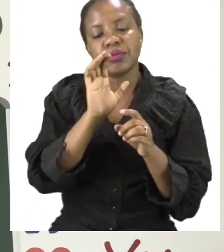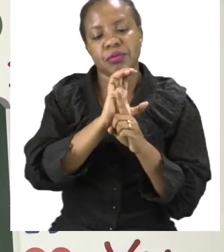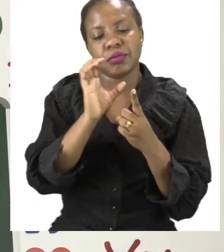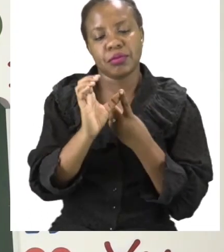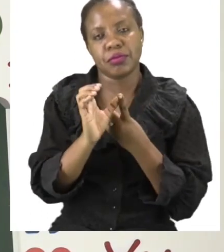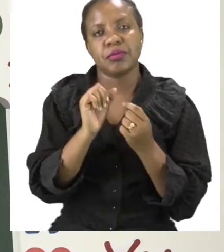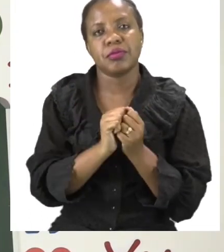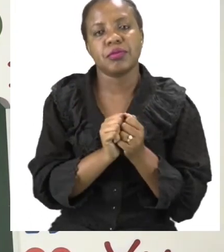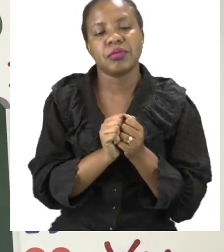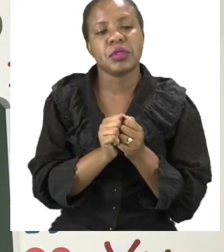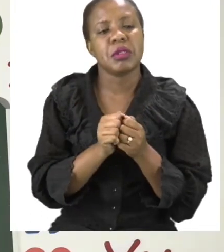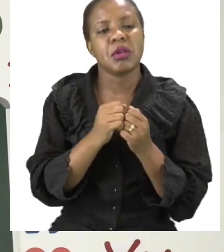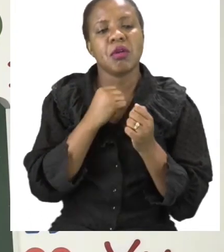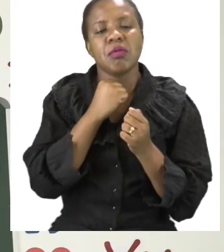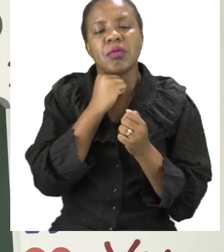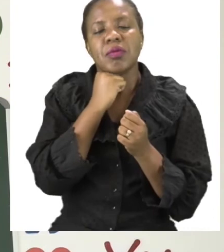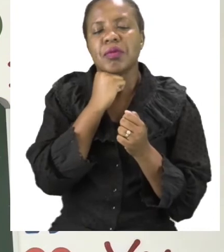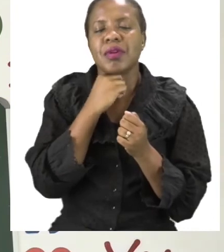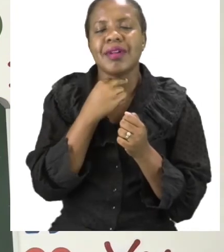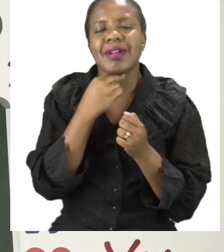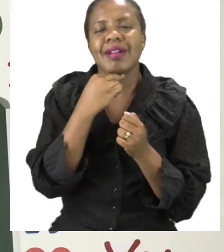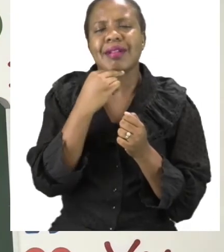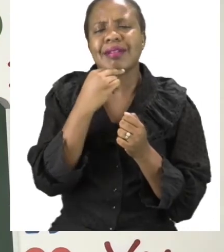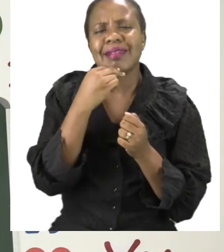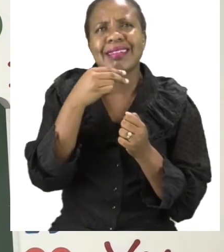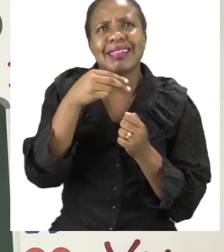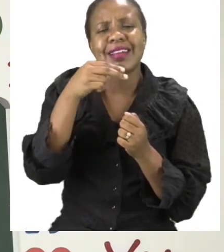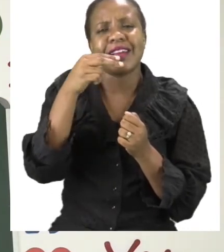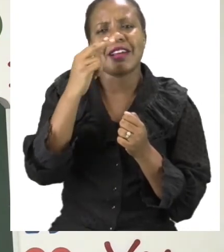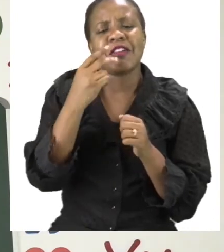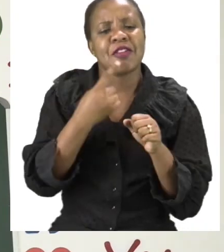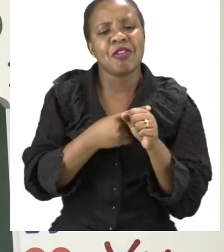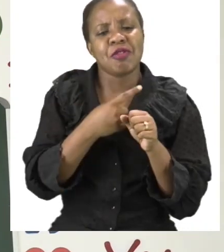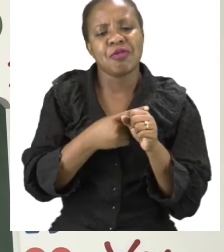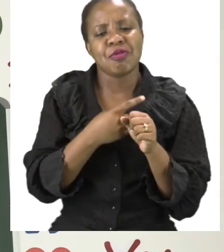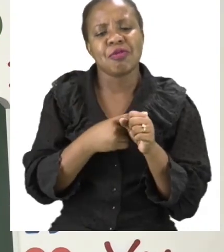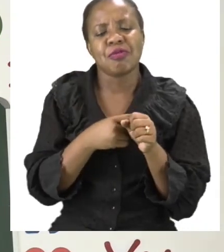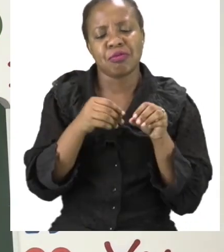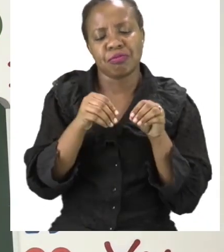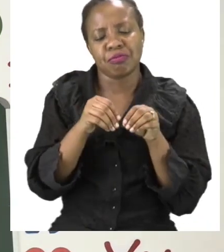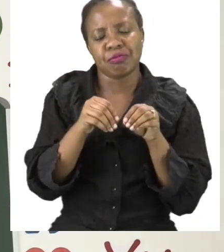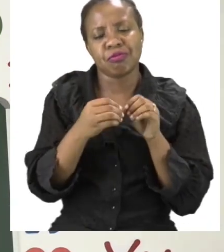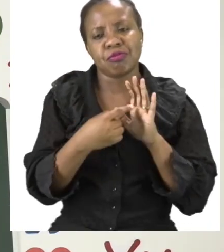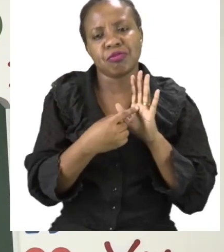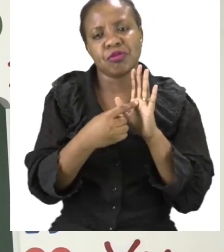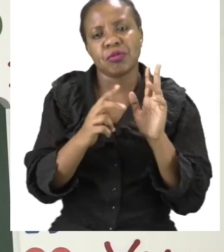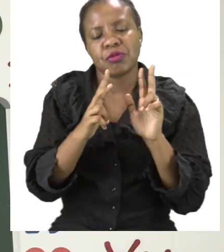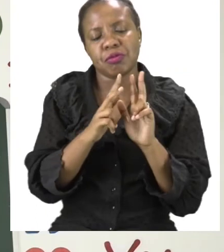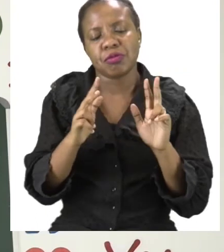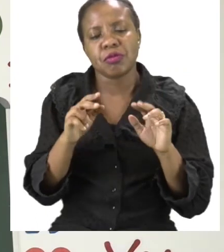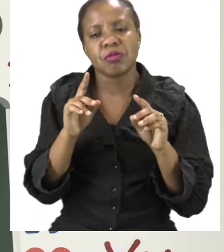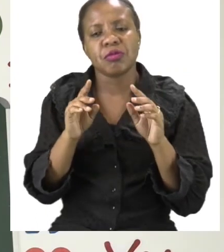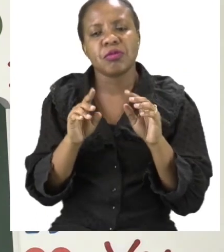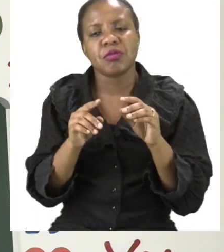to show that they are in support of the people that are there. I'm going to try and ululate. It's going to be